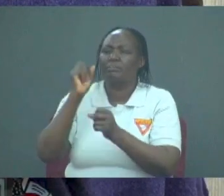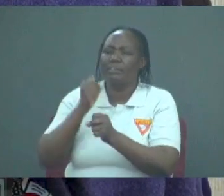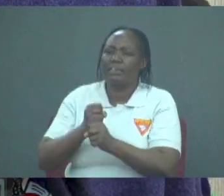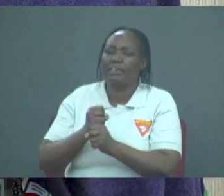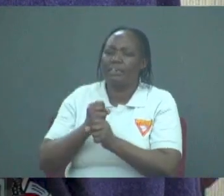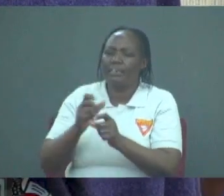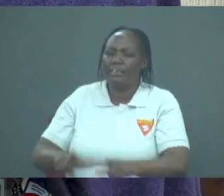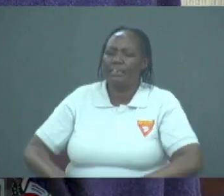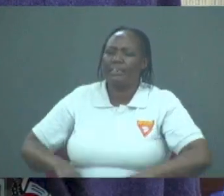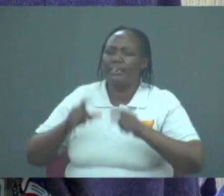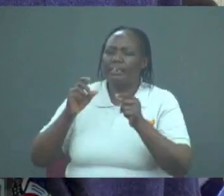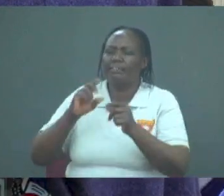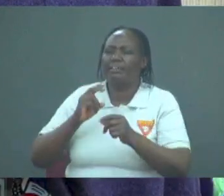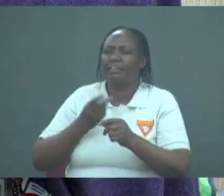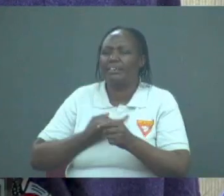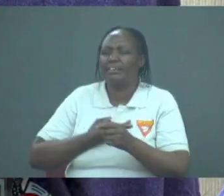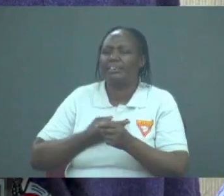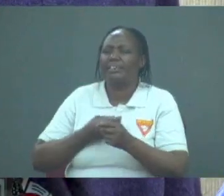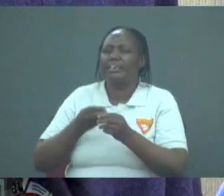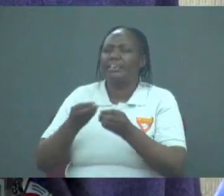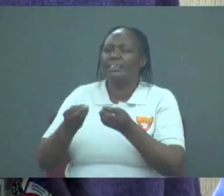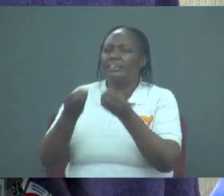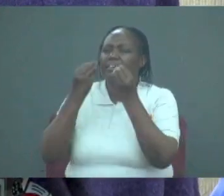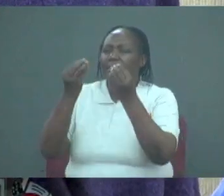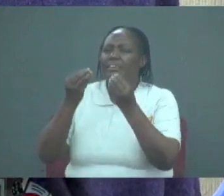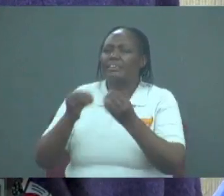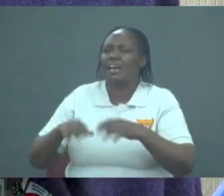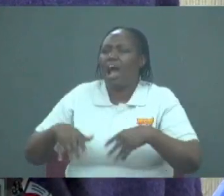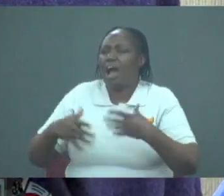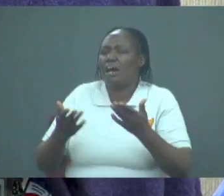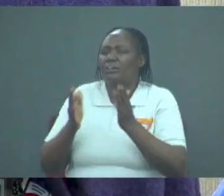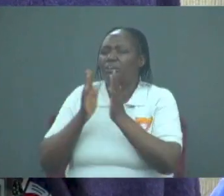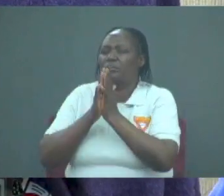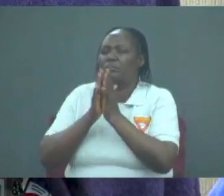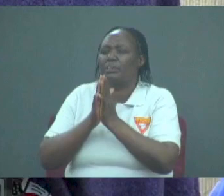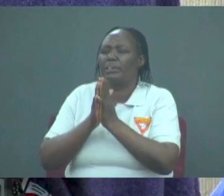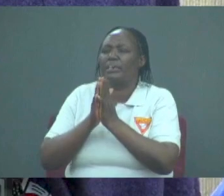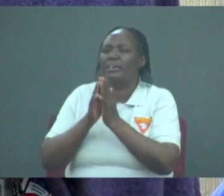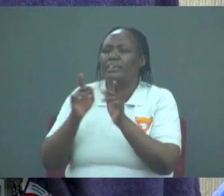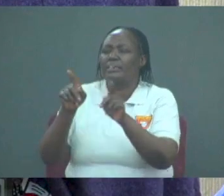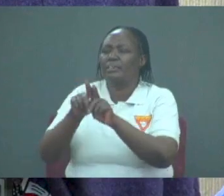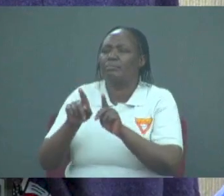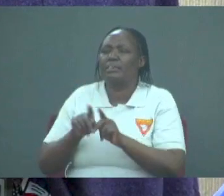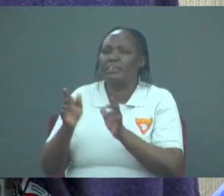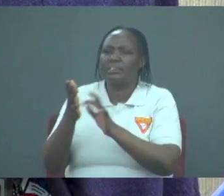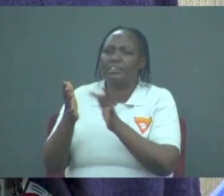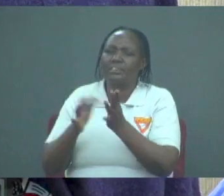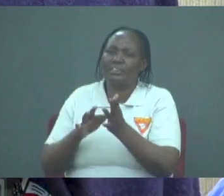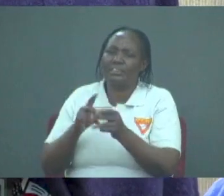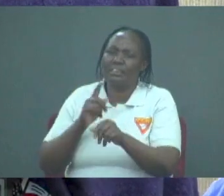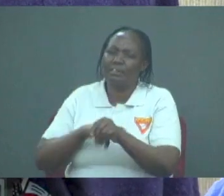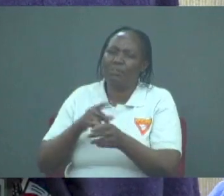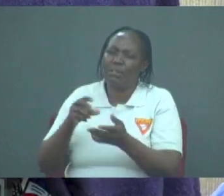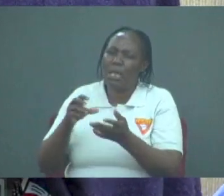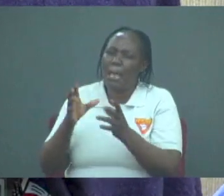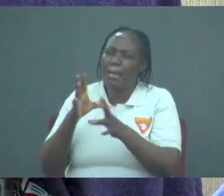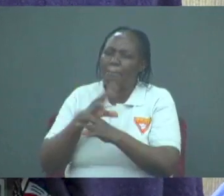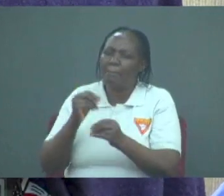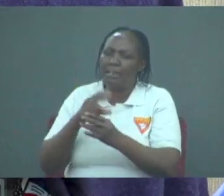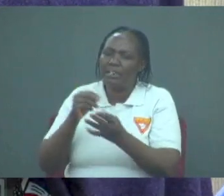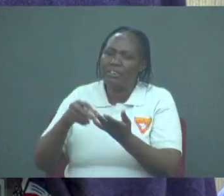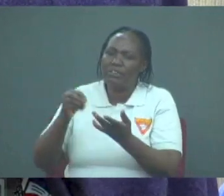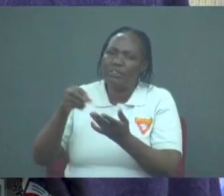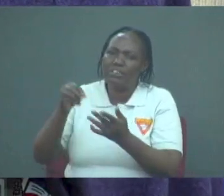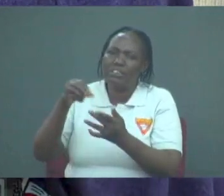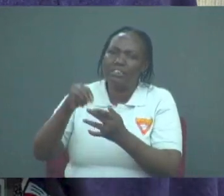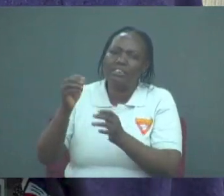as Jesus prayed in a simple way while also we are making good choices in our lives in Jesus name we pray